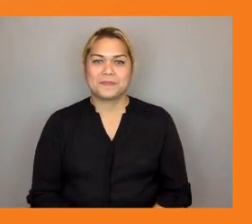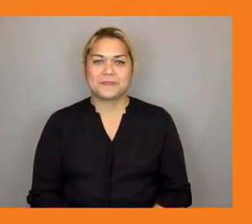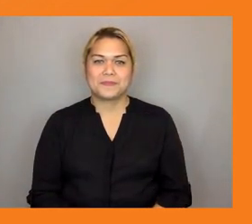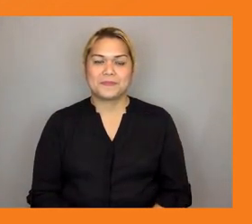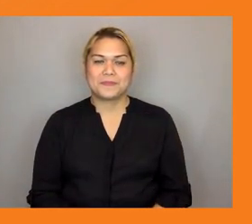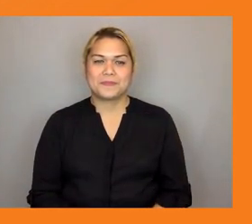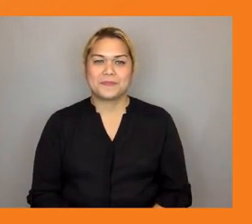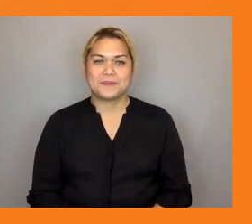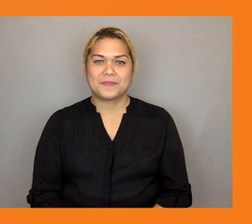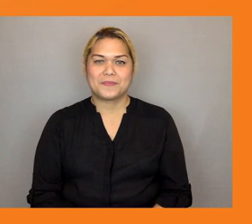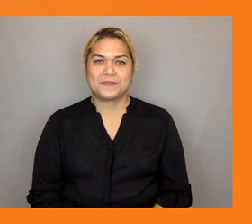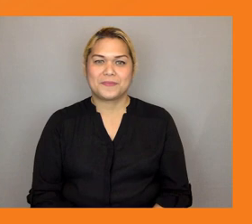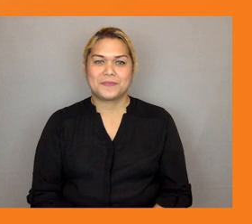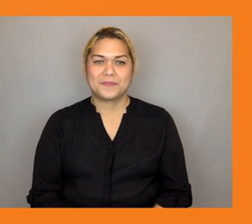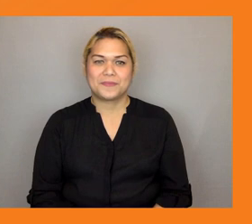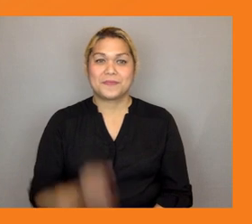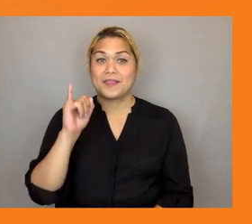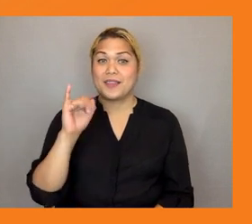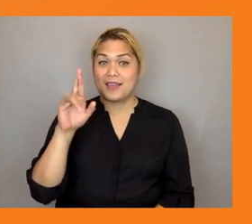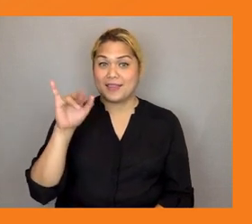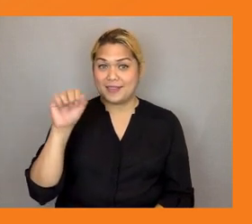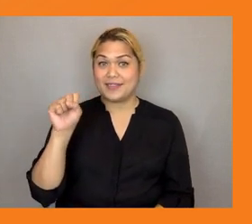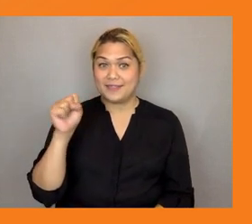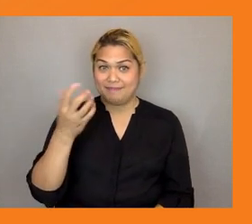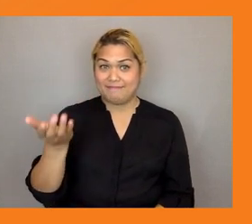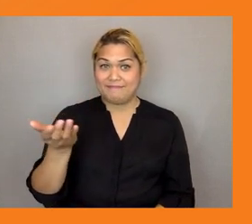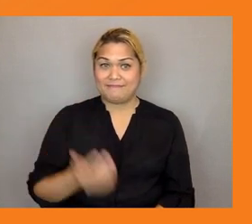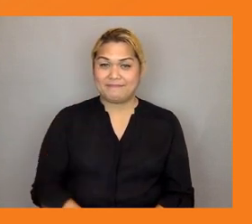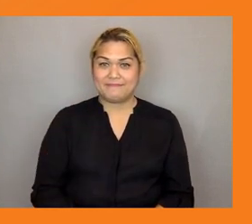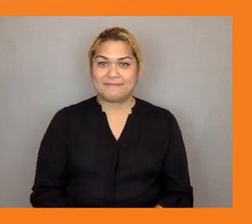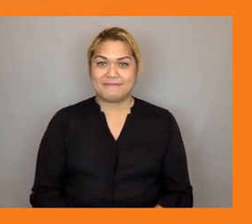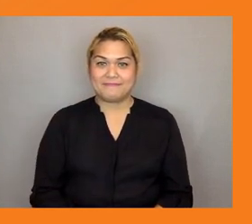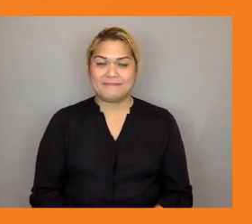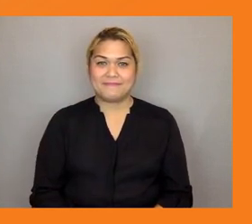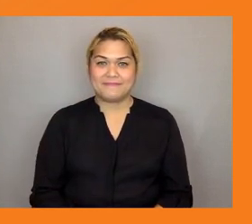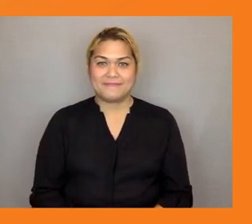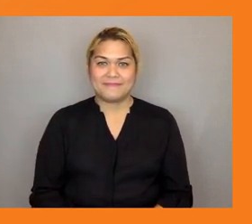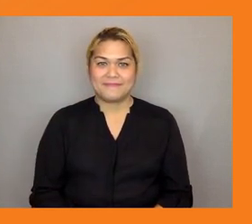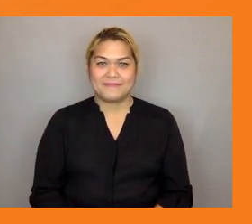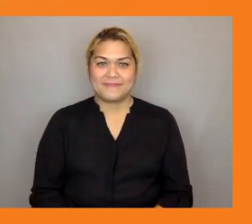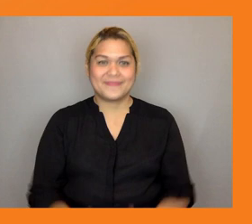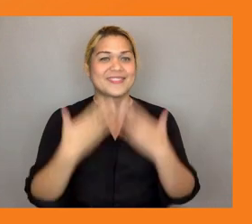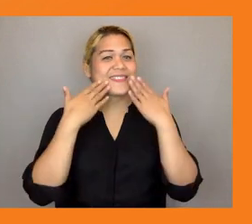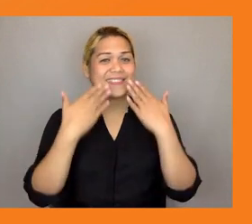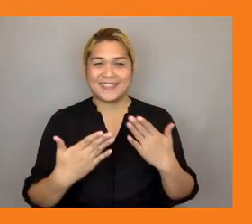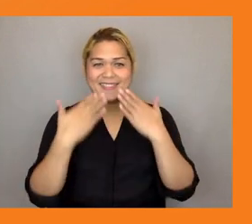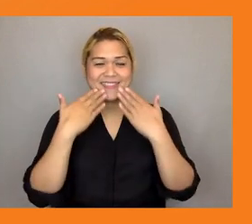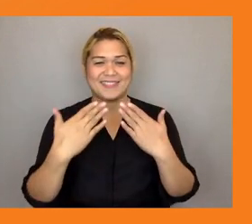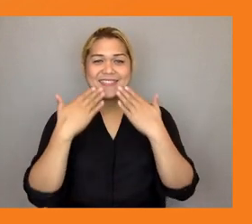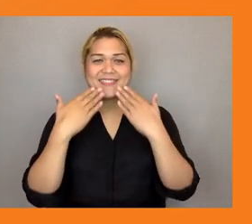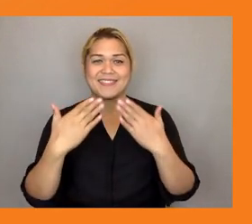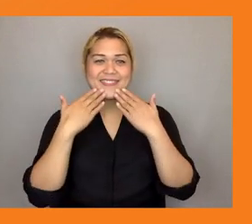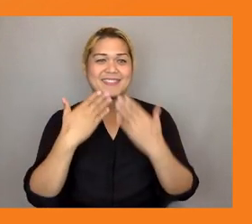i'll give it back to you thanks so much and thank you kate felix your feed and talia